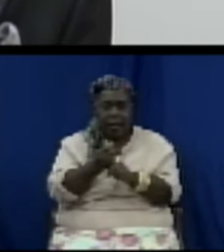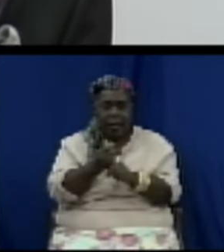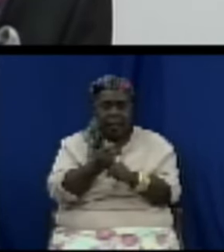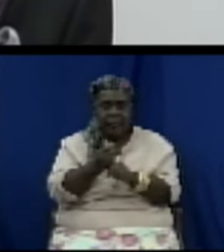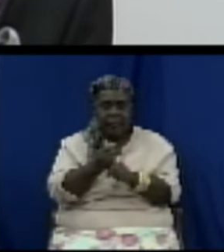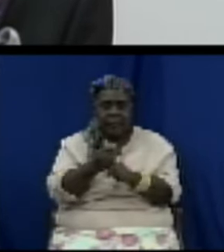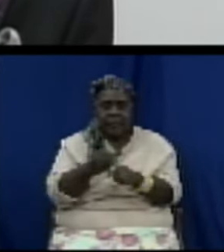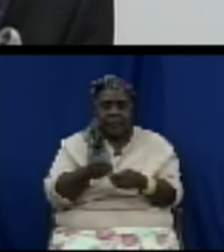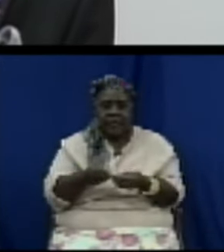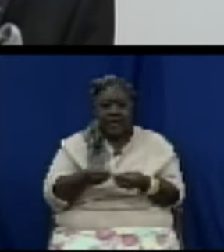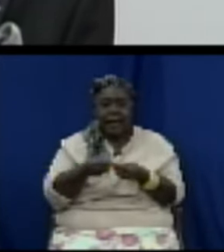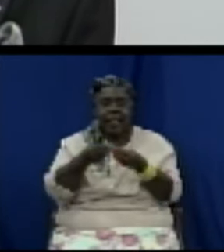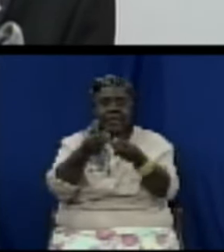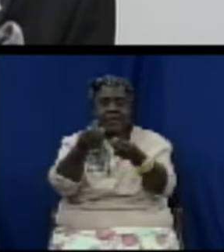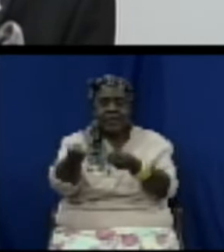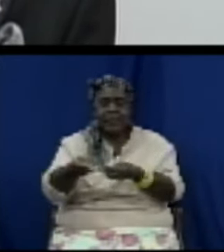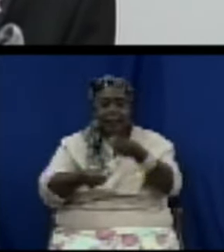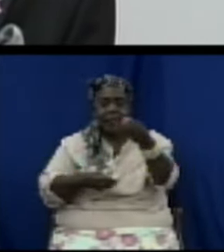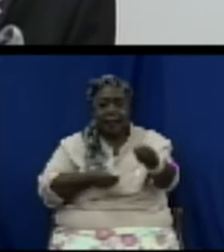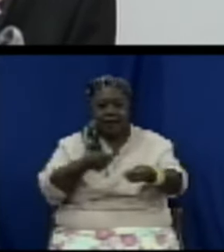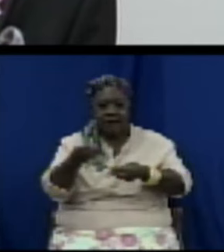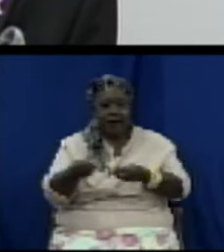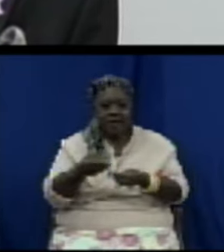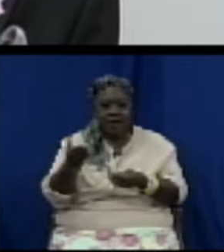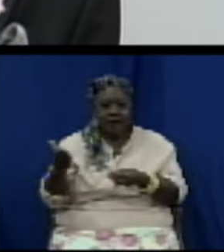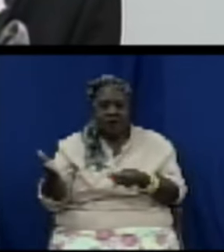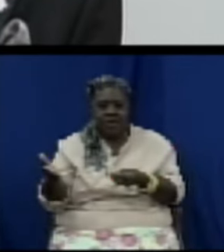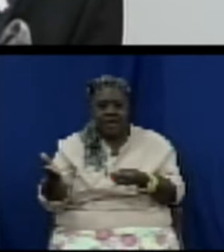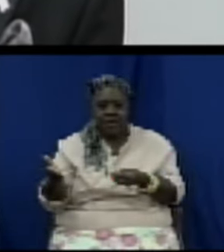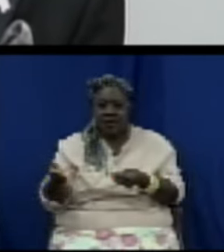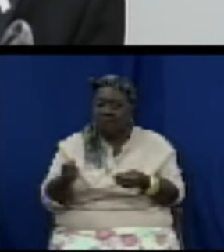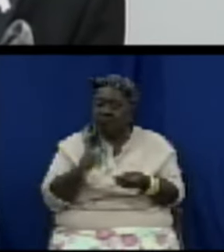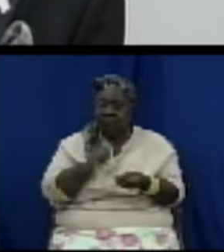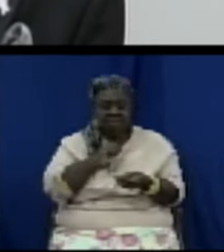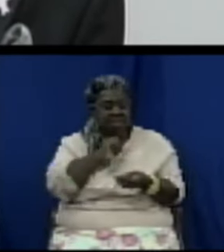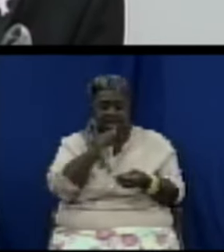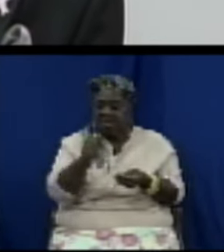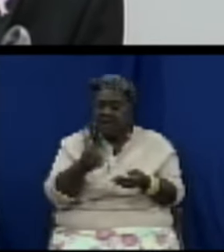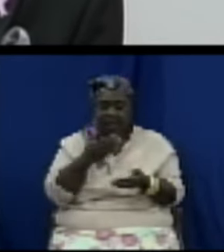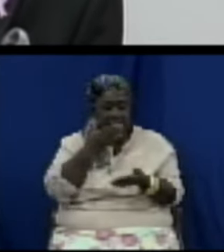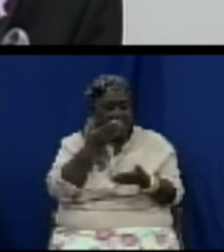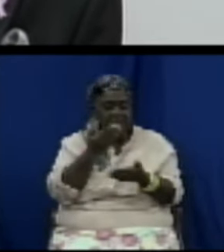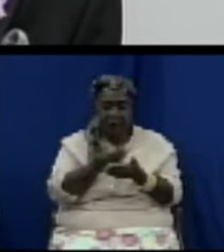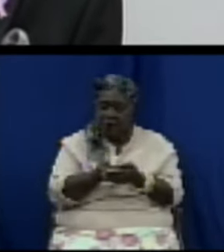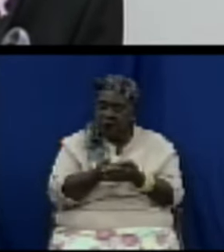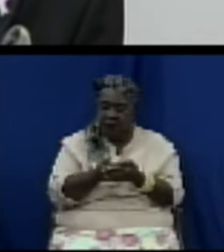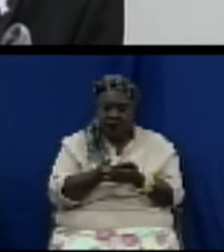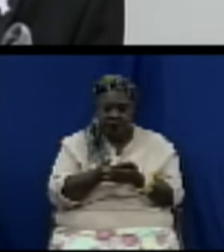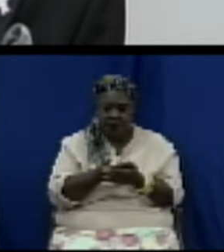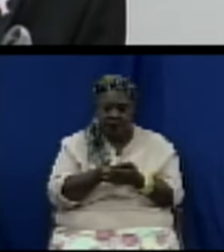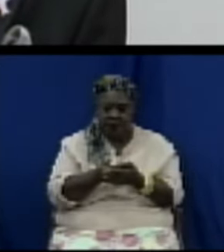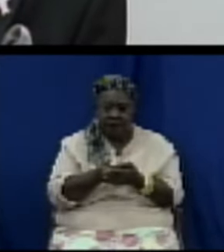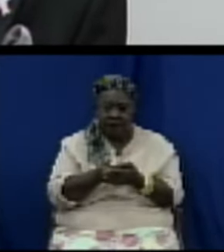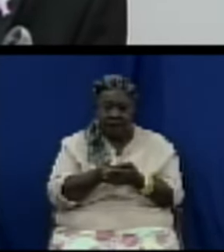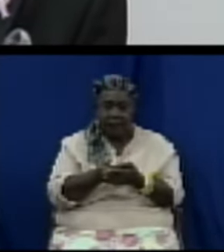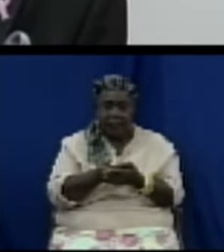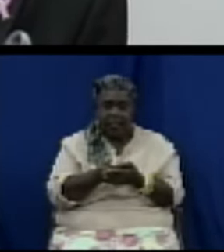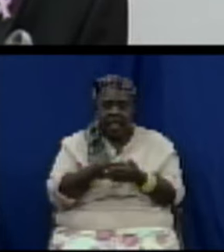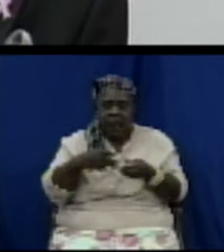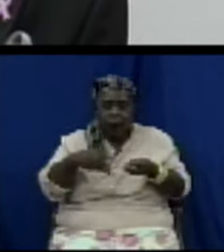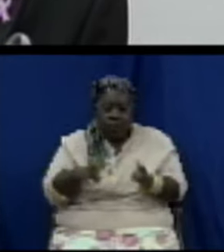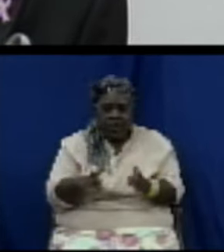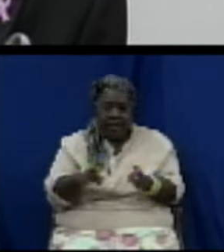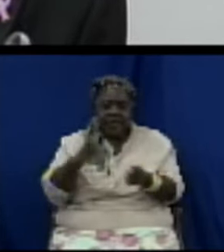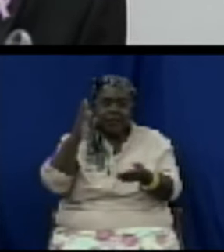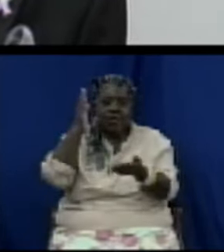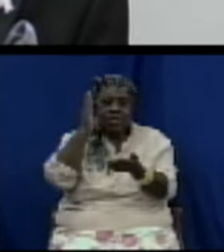of harmful and defective goods and for the adoption of measures to prevent the supply